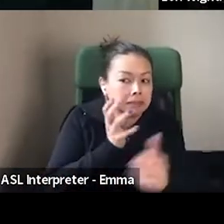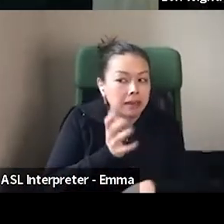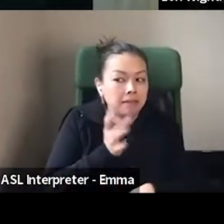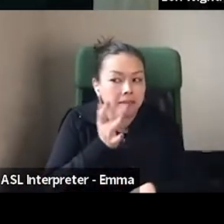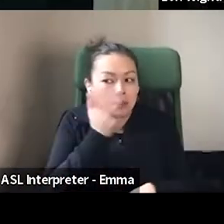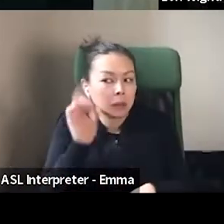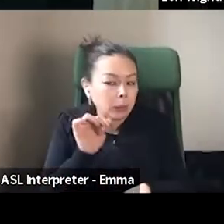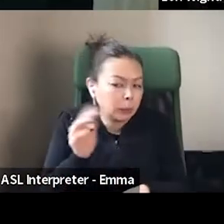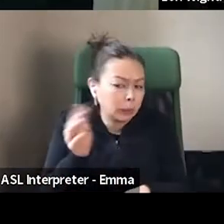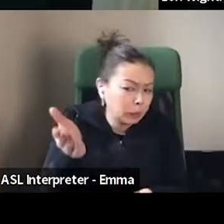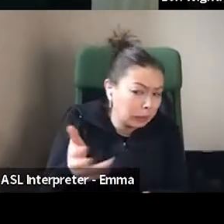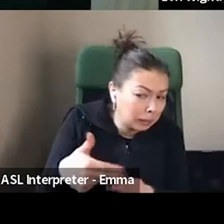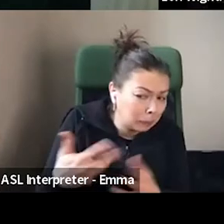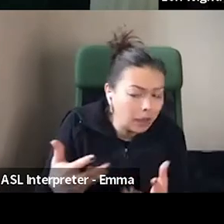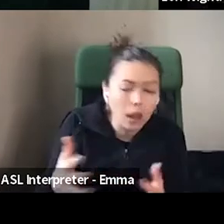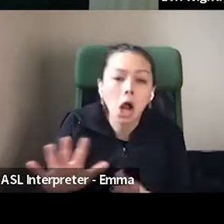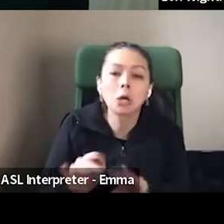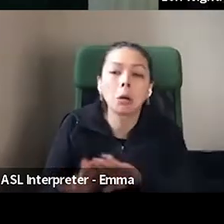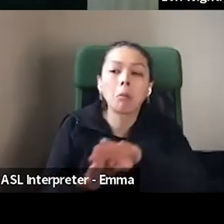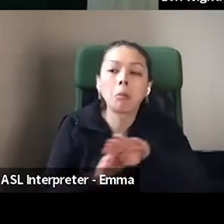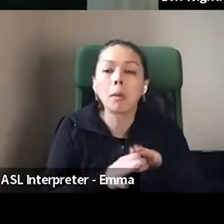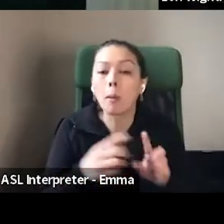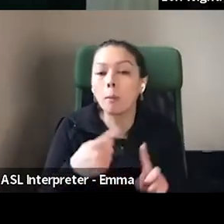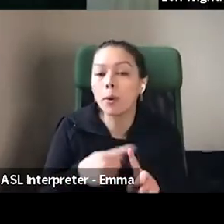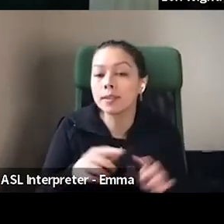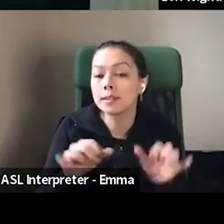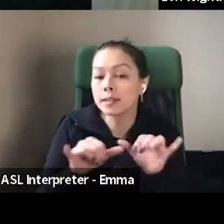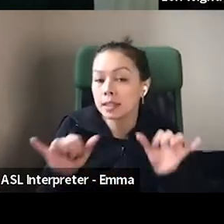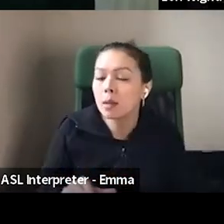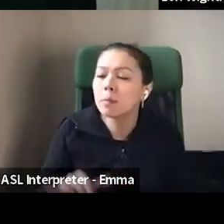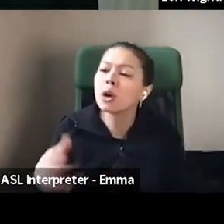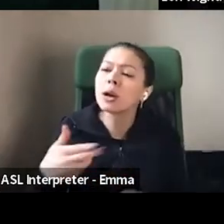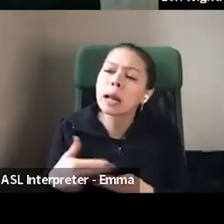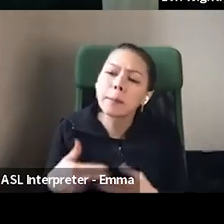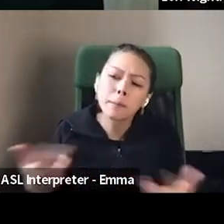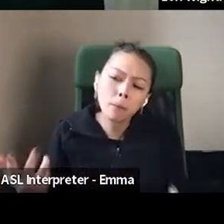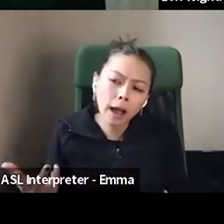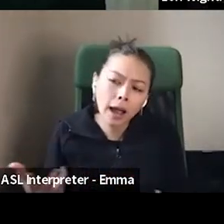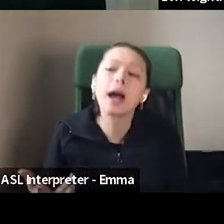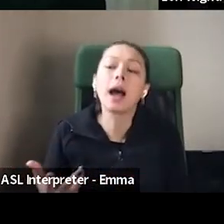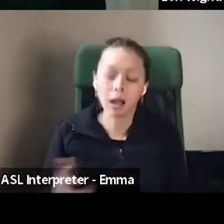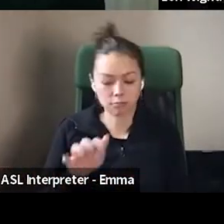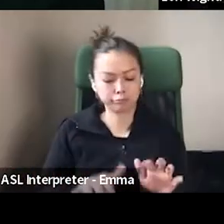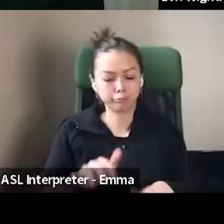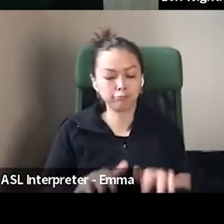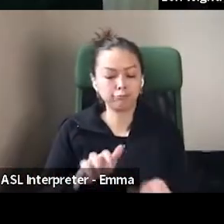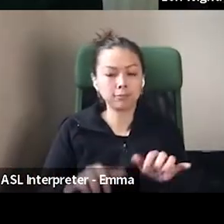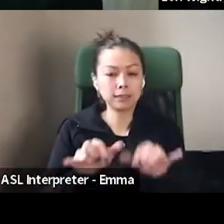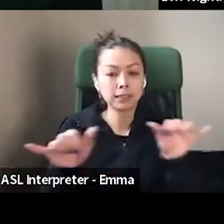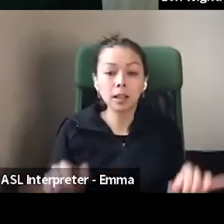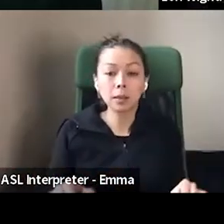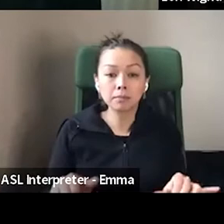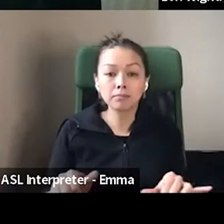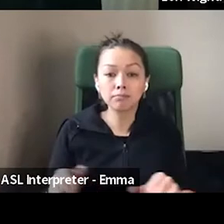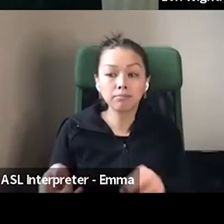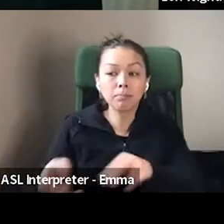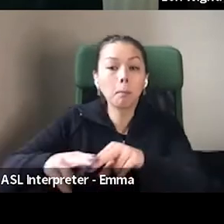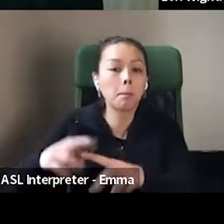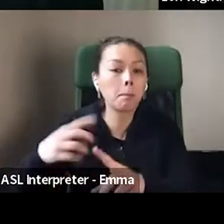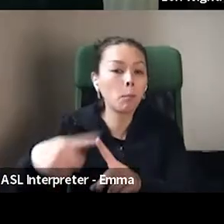that that helps to bring some of that awareness and bring some of that knowledge of the customer.